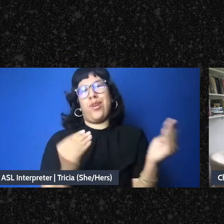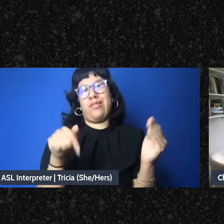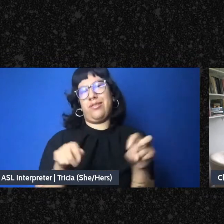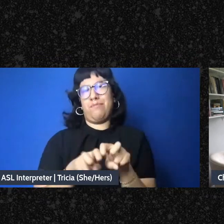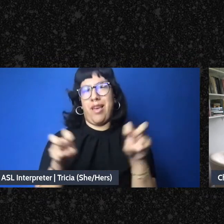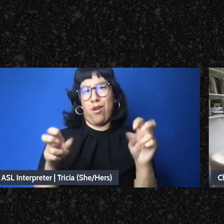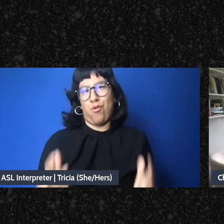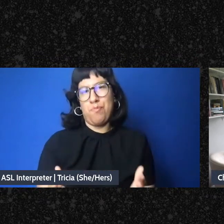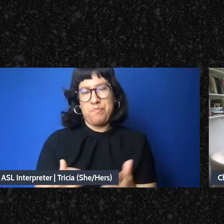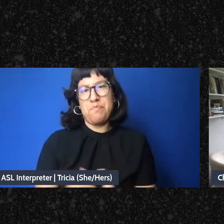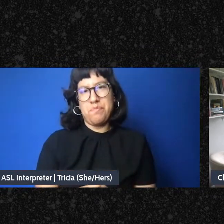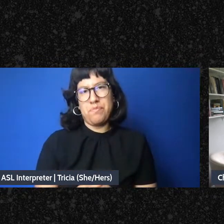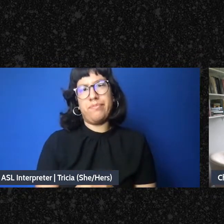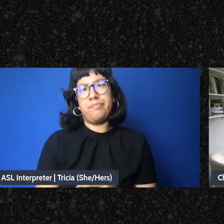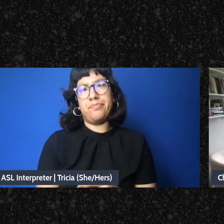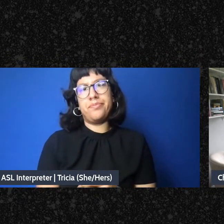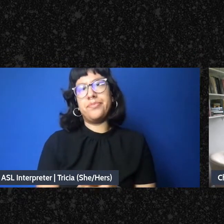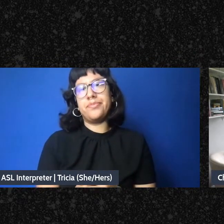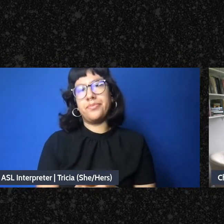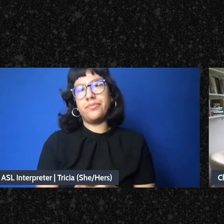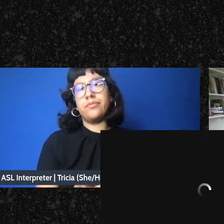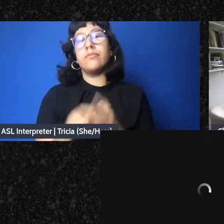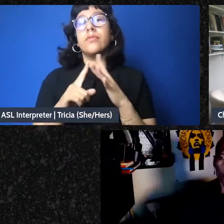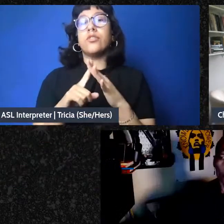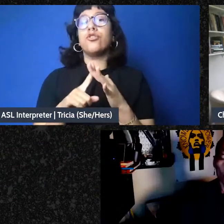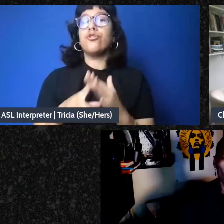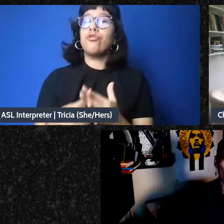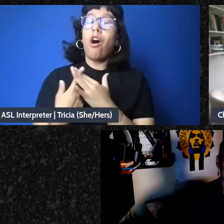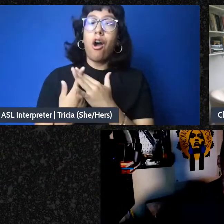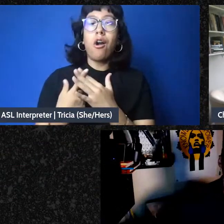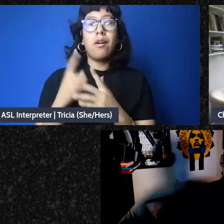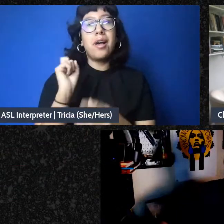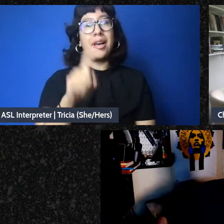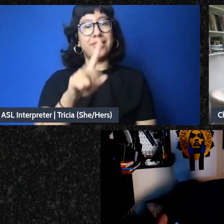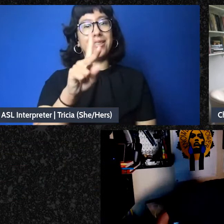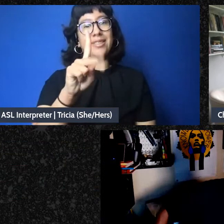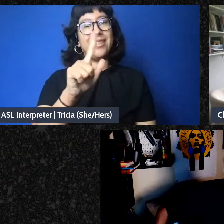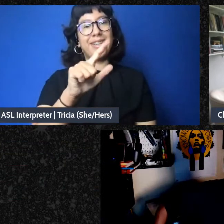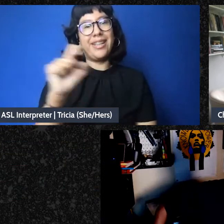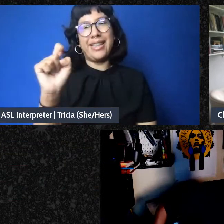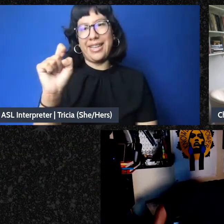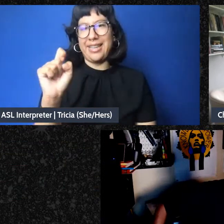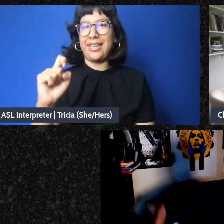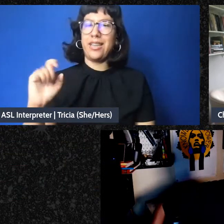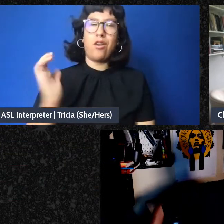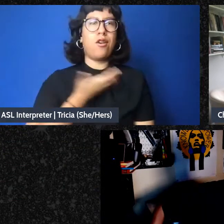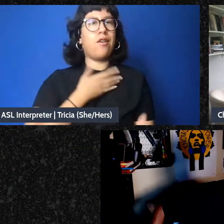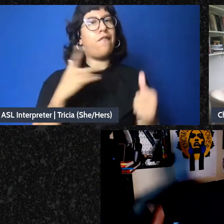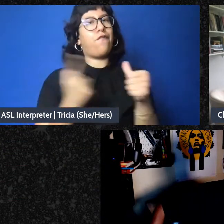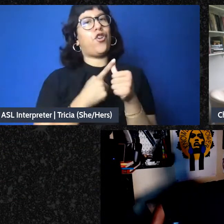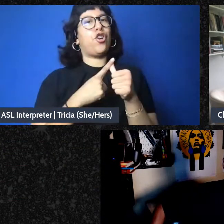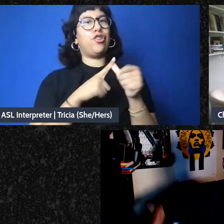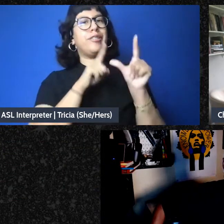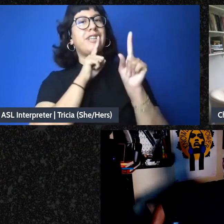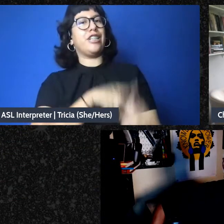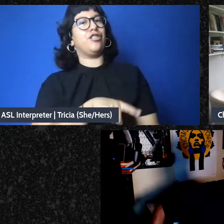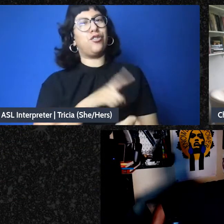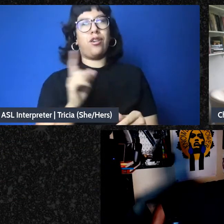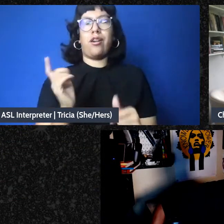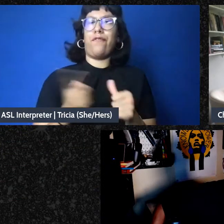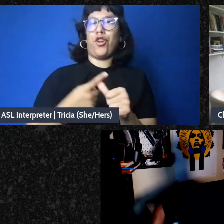So we thought we would begin by asking Klee to be our first respondent and speaker.